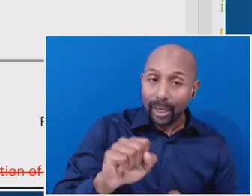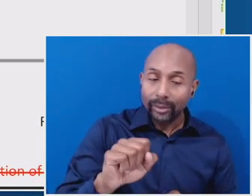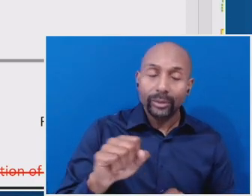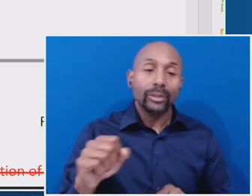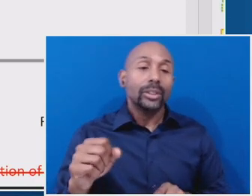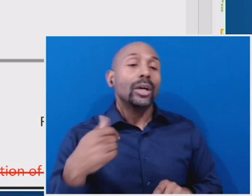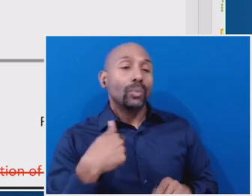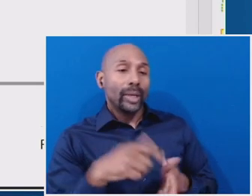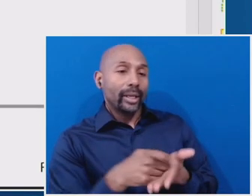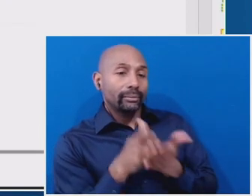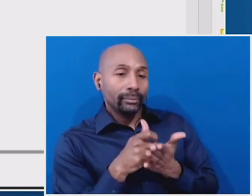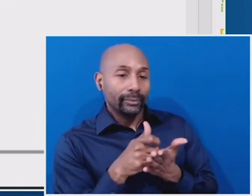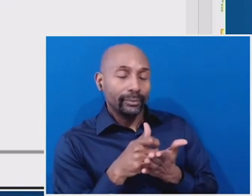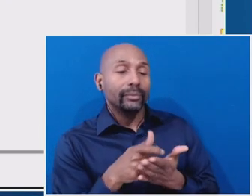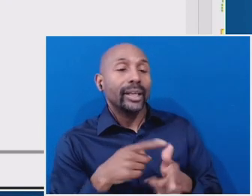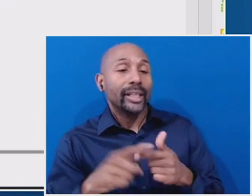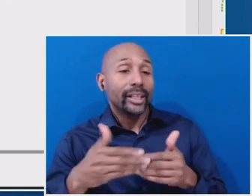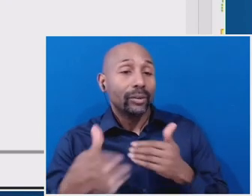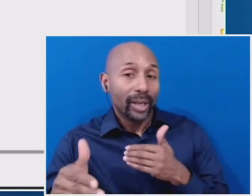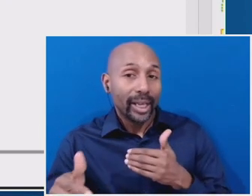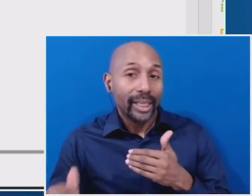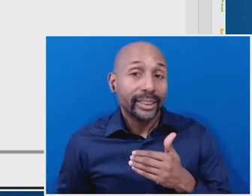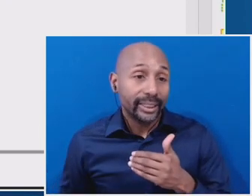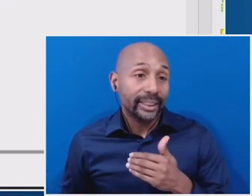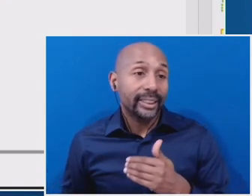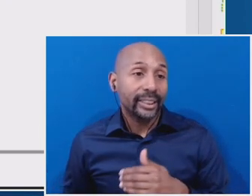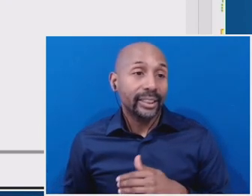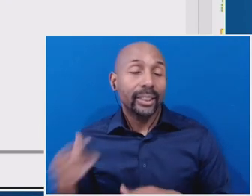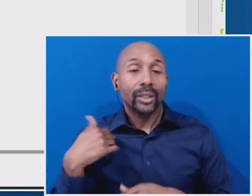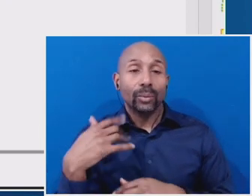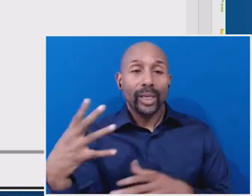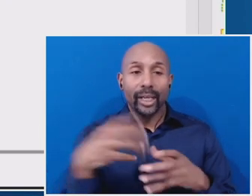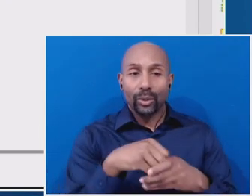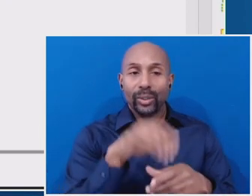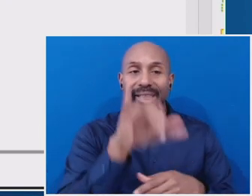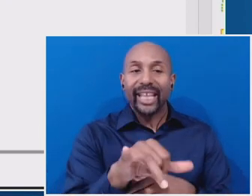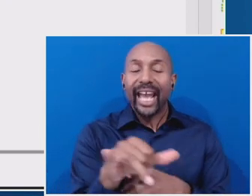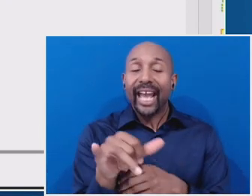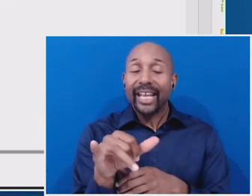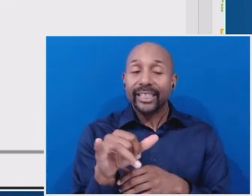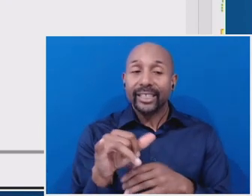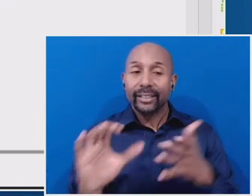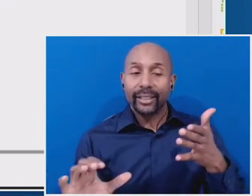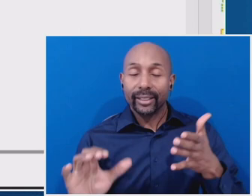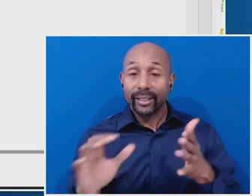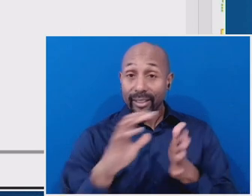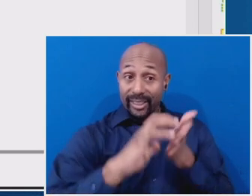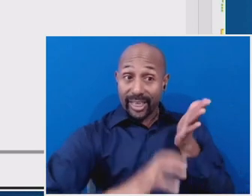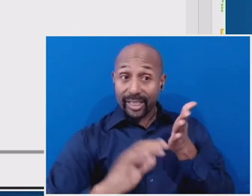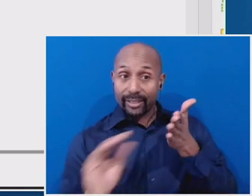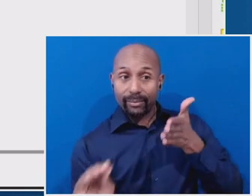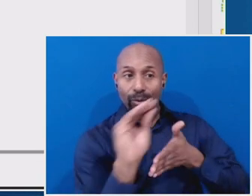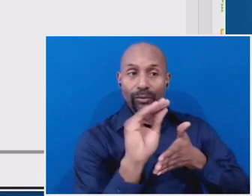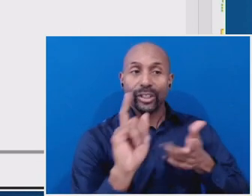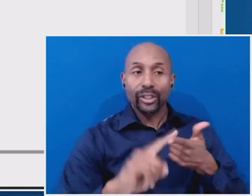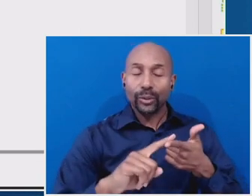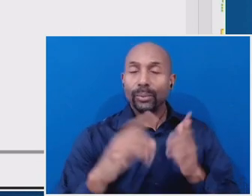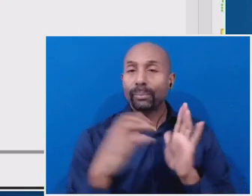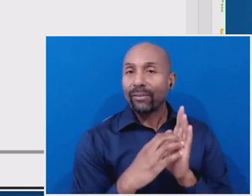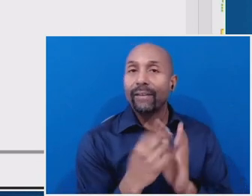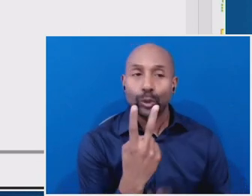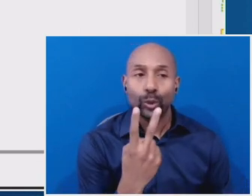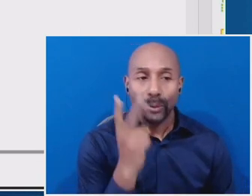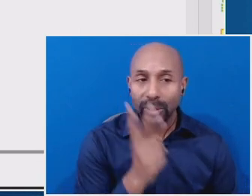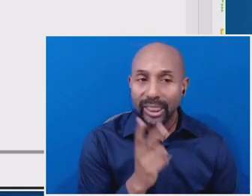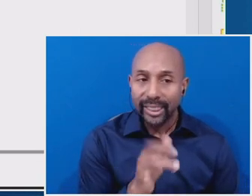text and scroll up a little bit more, Vanessa. Uh, and we incorporated that into, uh, uh, as you can see, paragraph two here. Uh, so